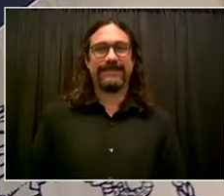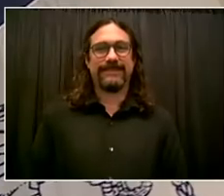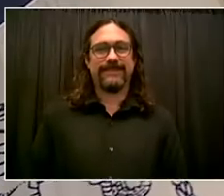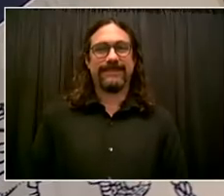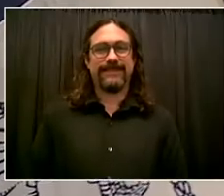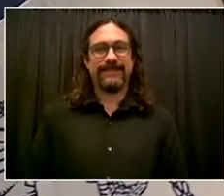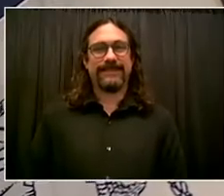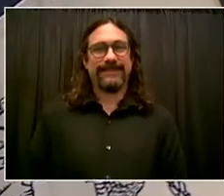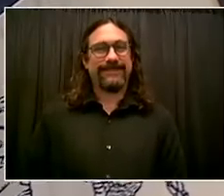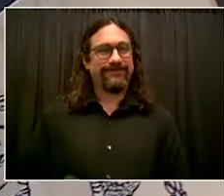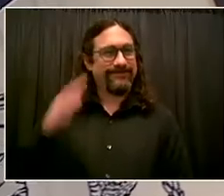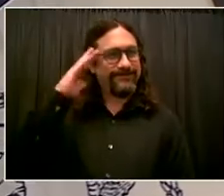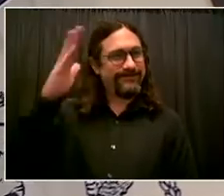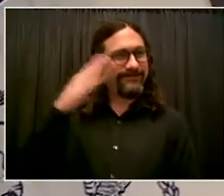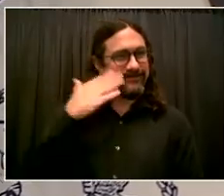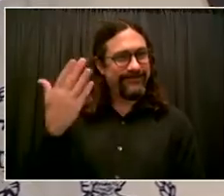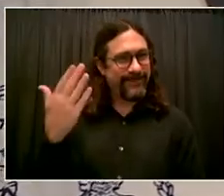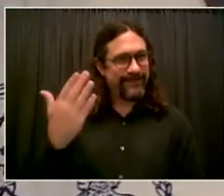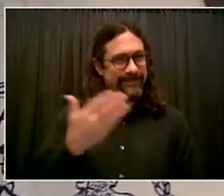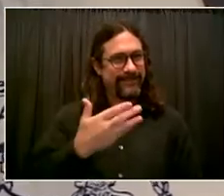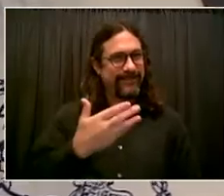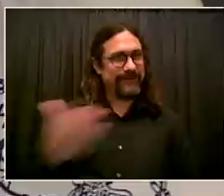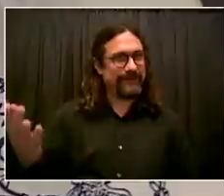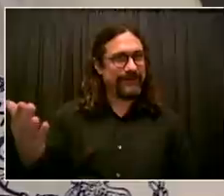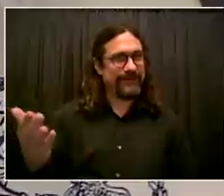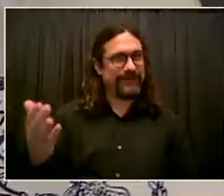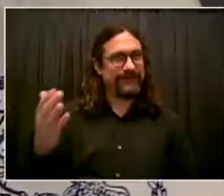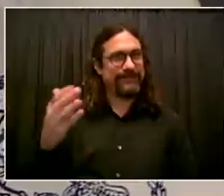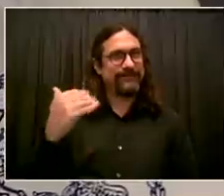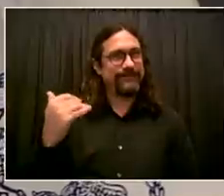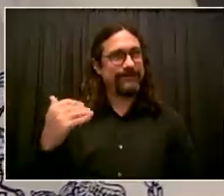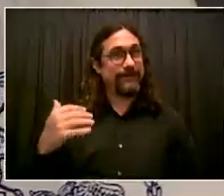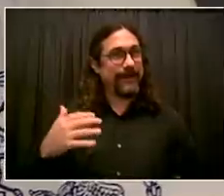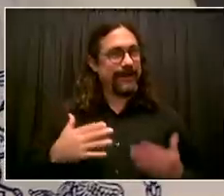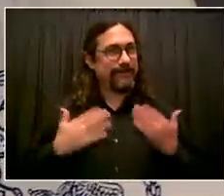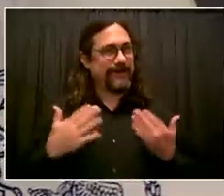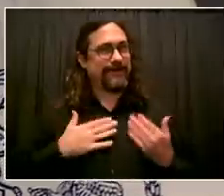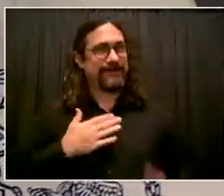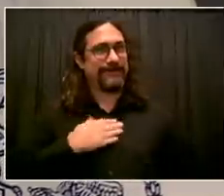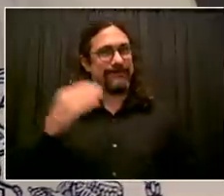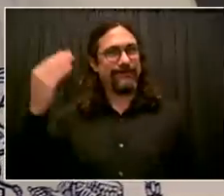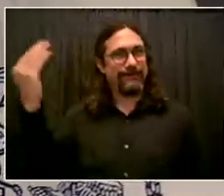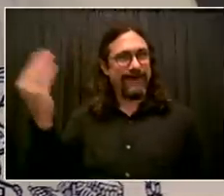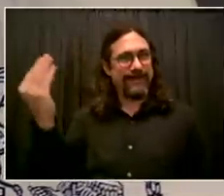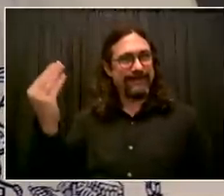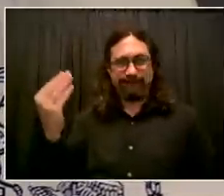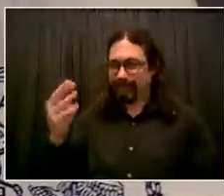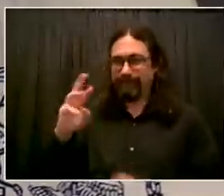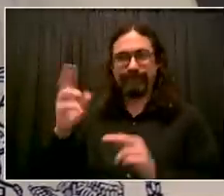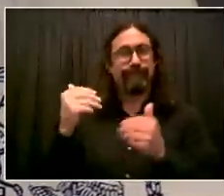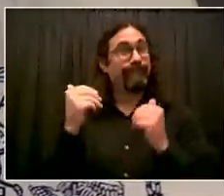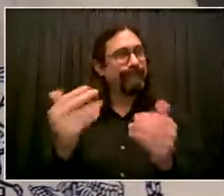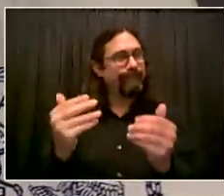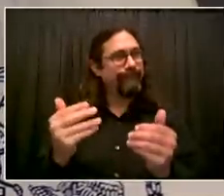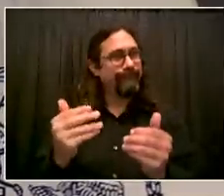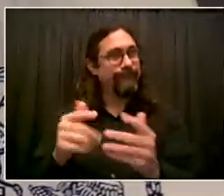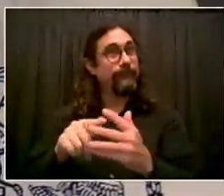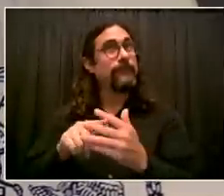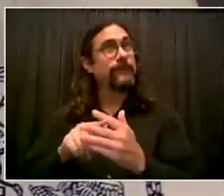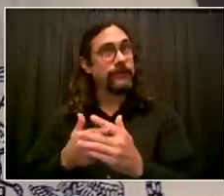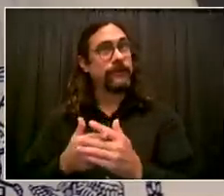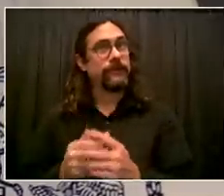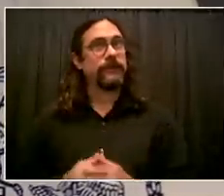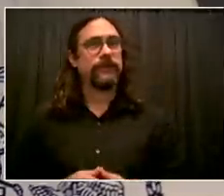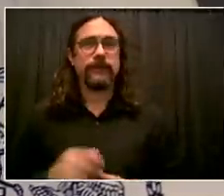Good morning, everybody. Happy Monday. Let's begin with what's possibly my favorite topic, vaccination. So